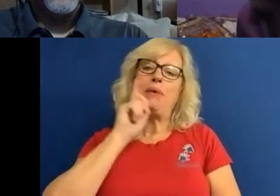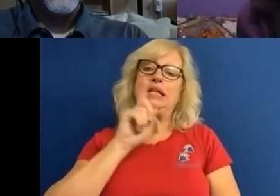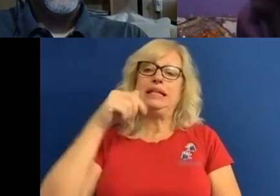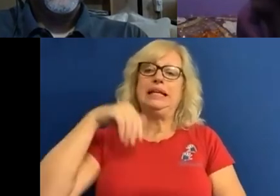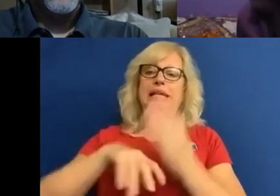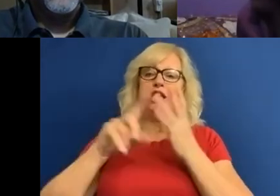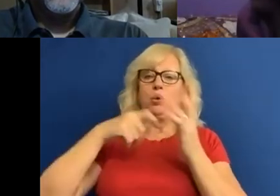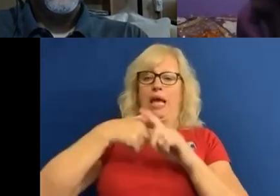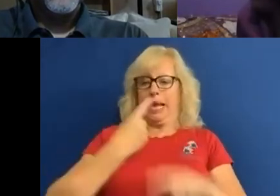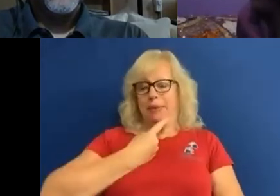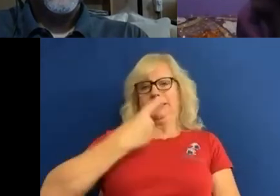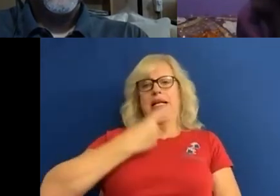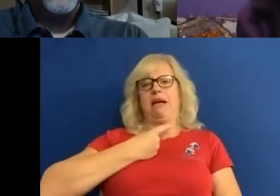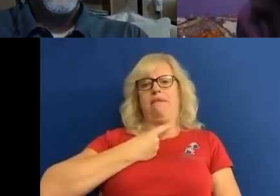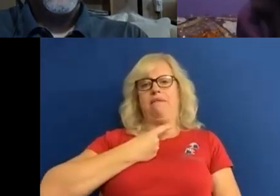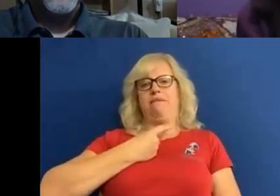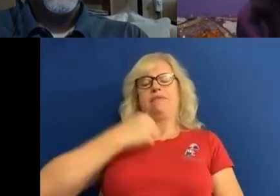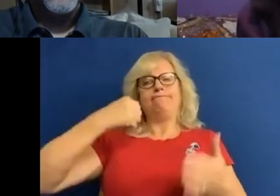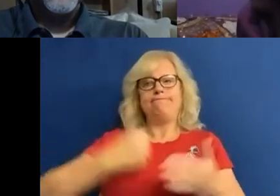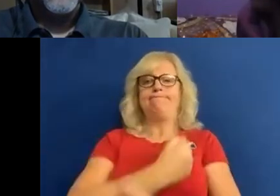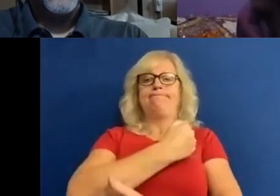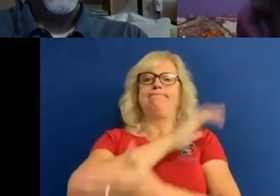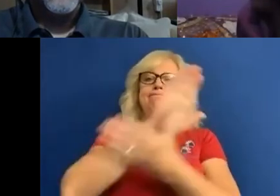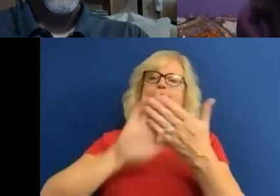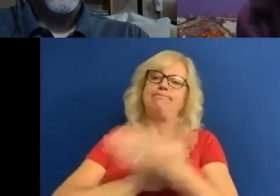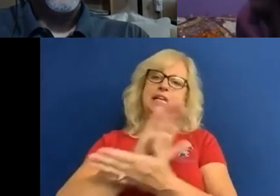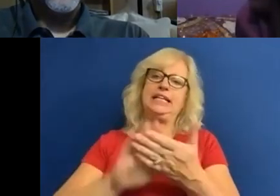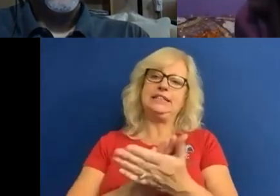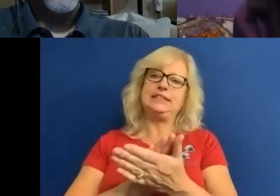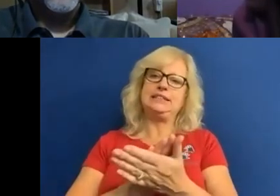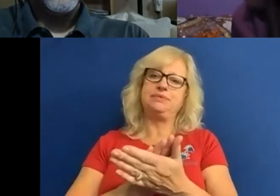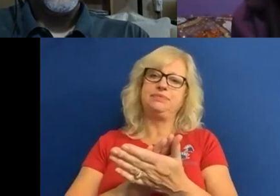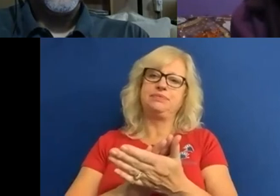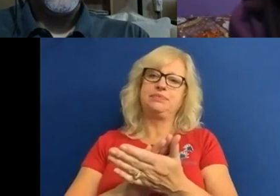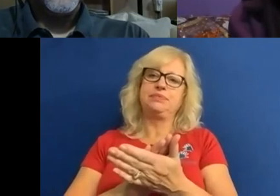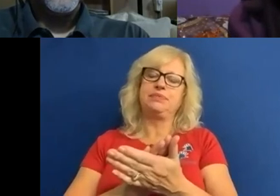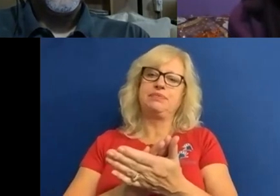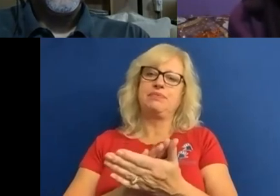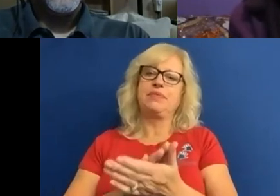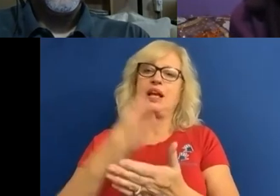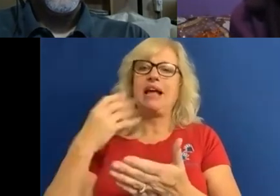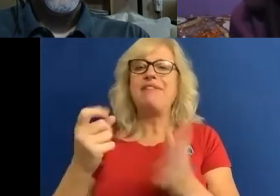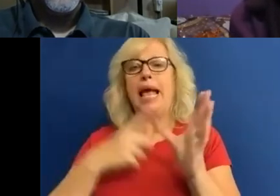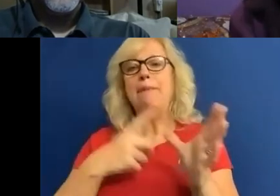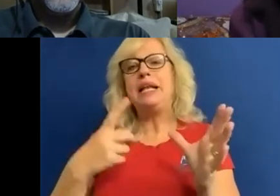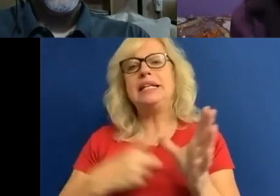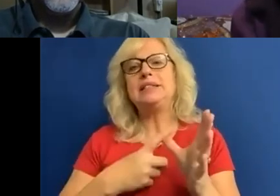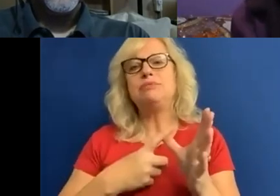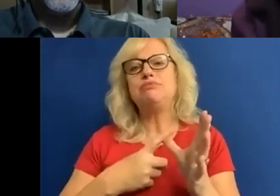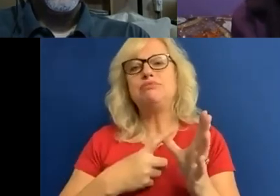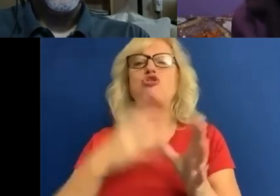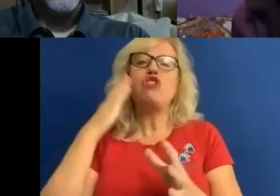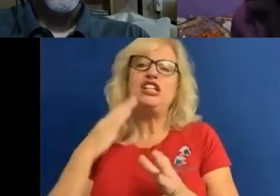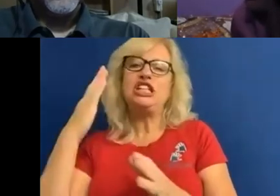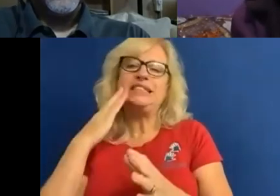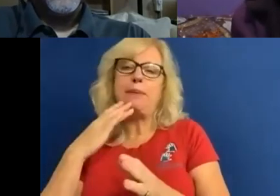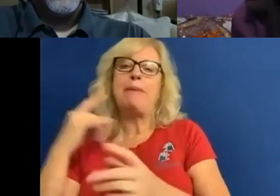being dealt the issues of ableism, racism and sexism. And